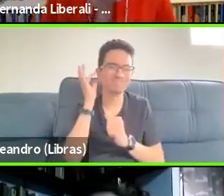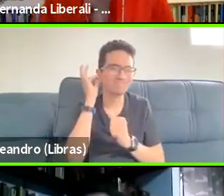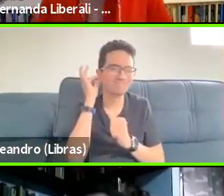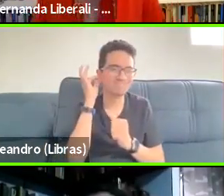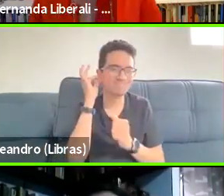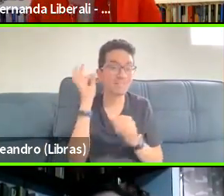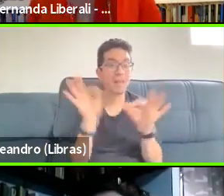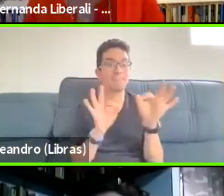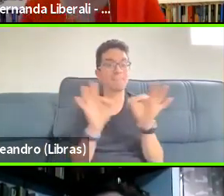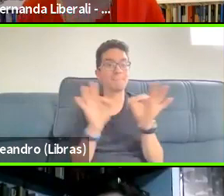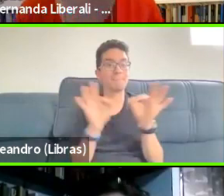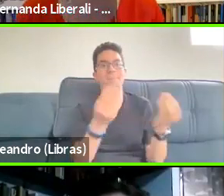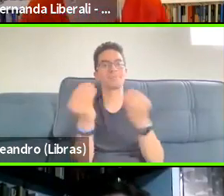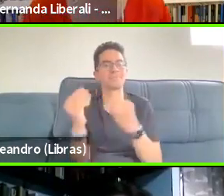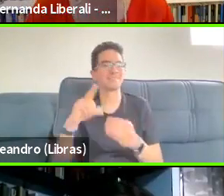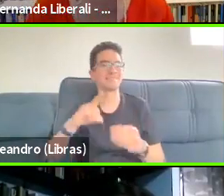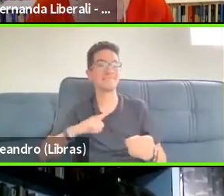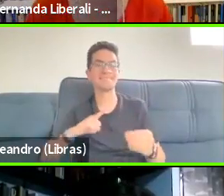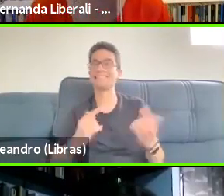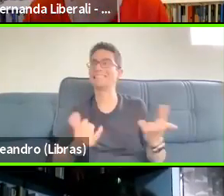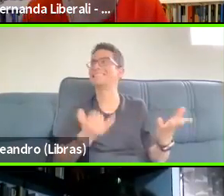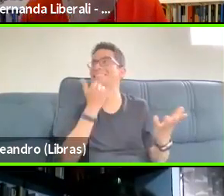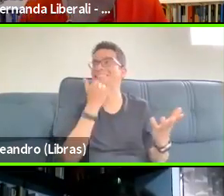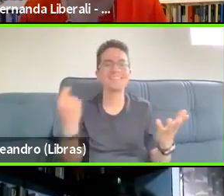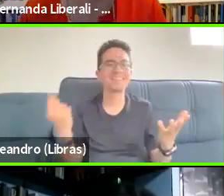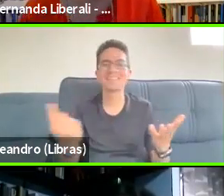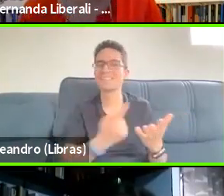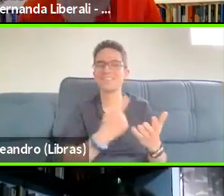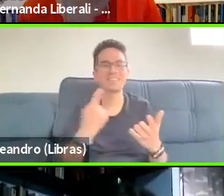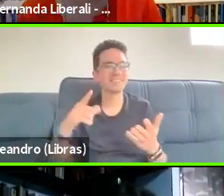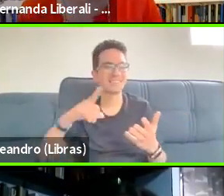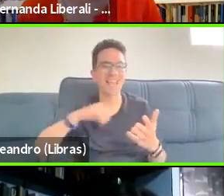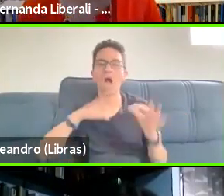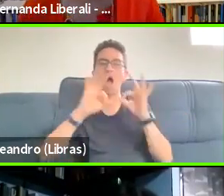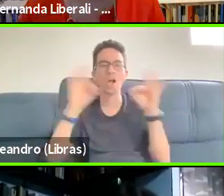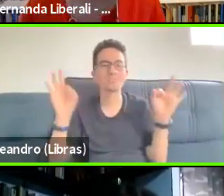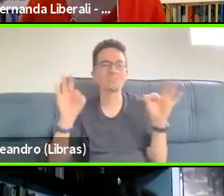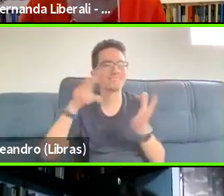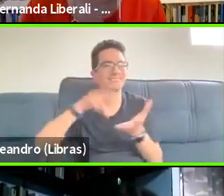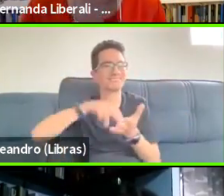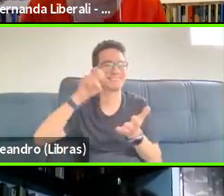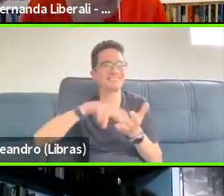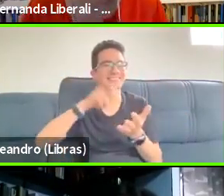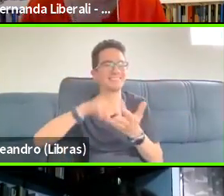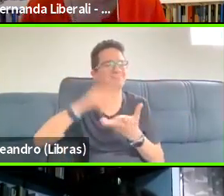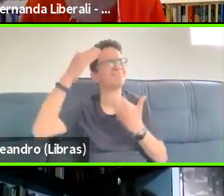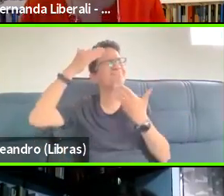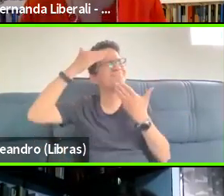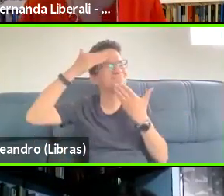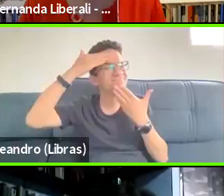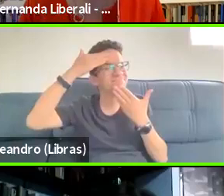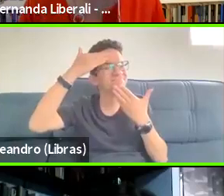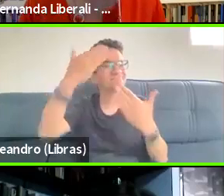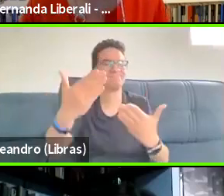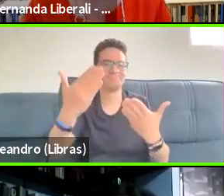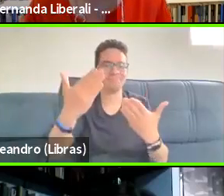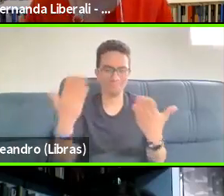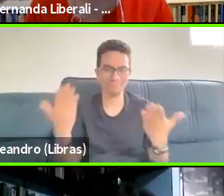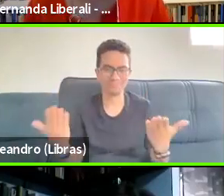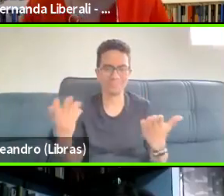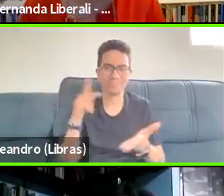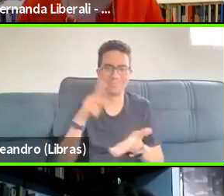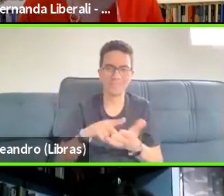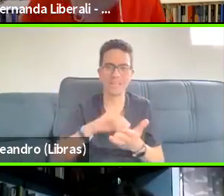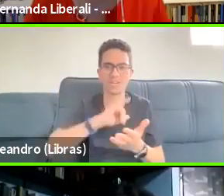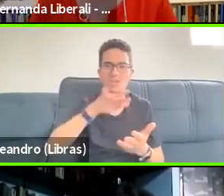Look forward to it. Thank you so much. Thank you very much, Julie. Thank you, Paul. Larissa always says that you were